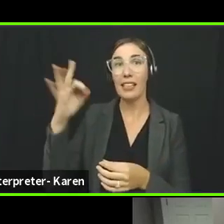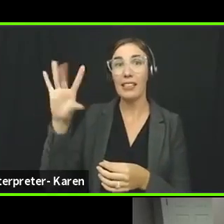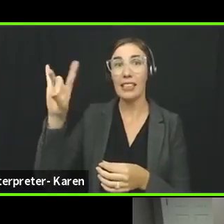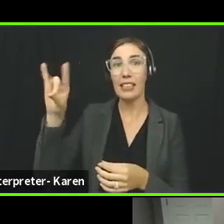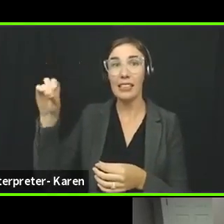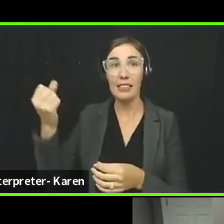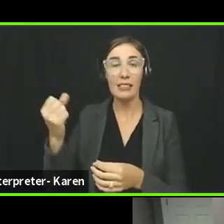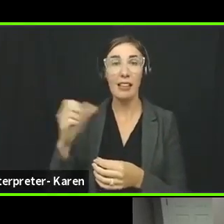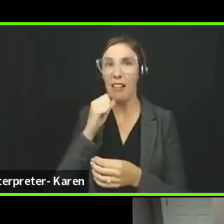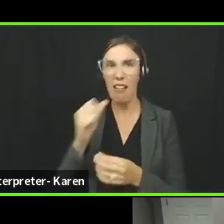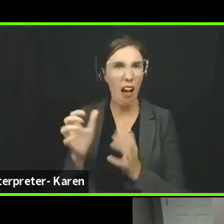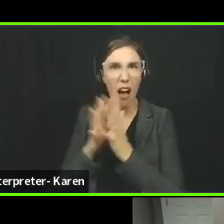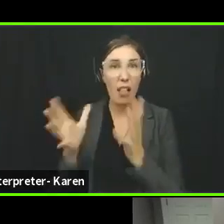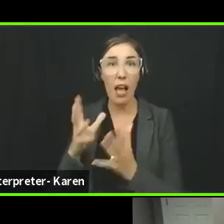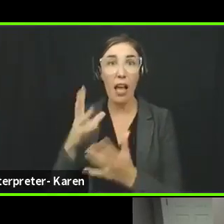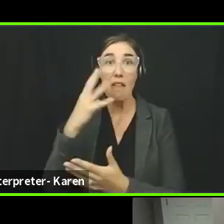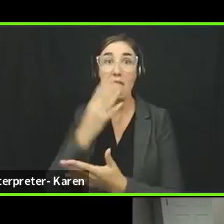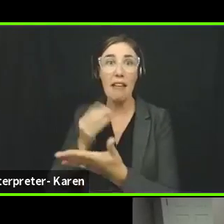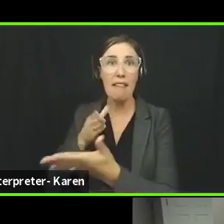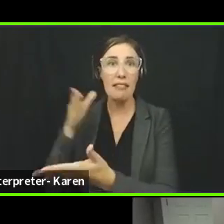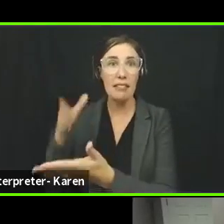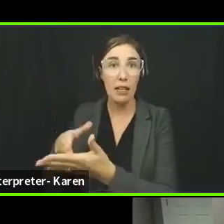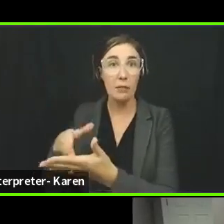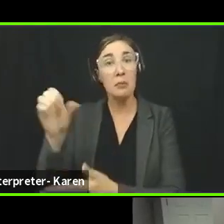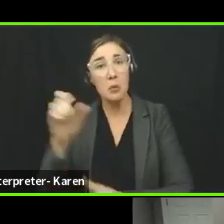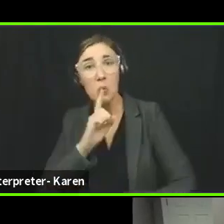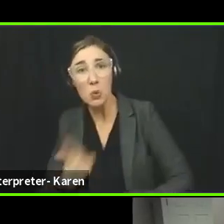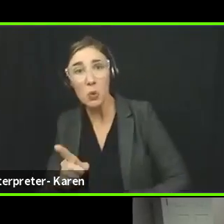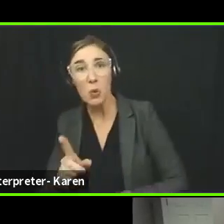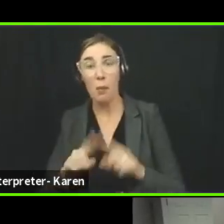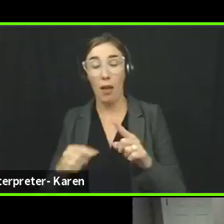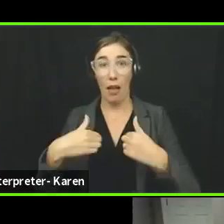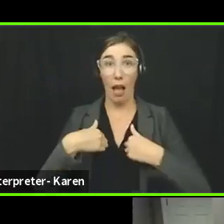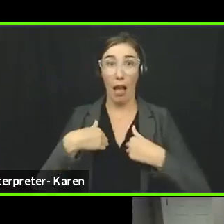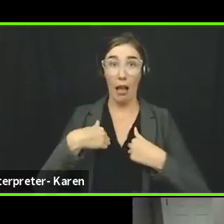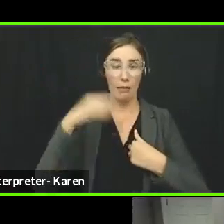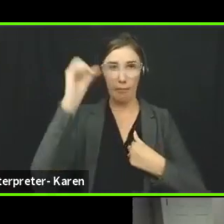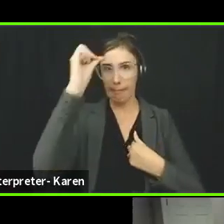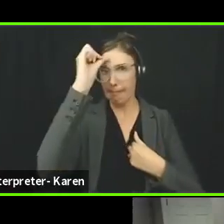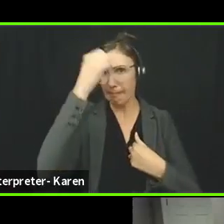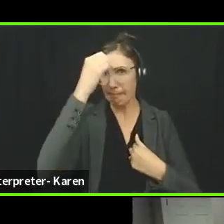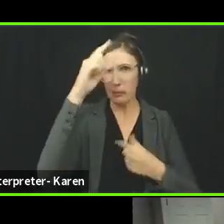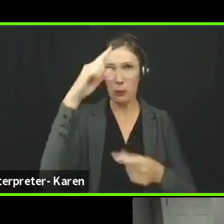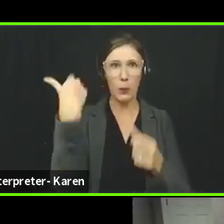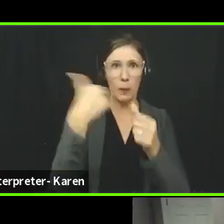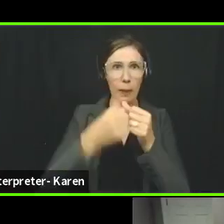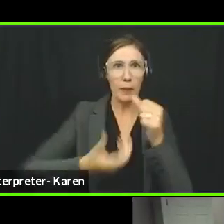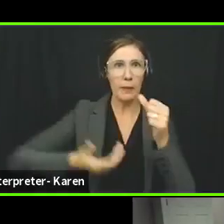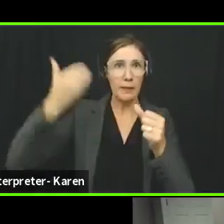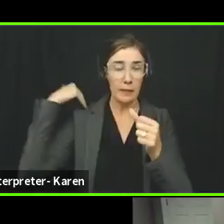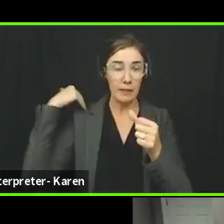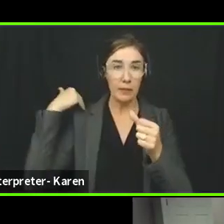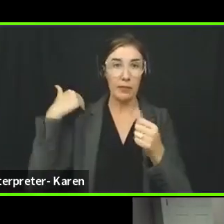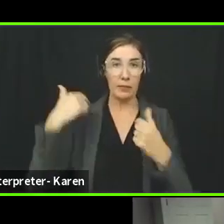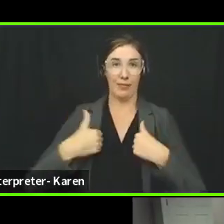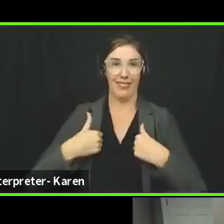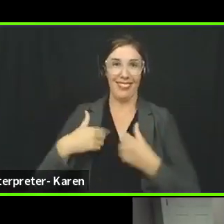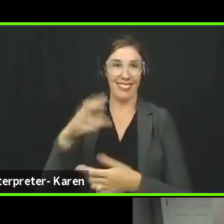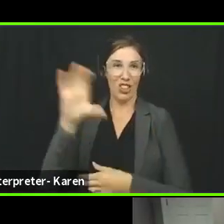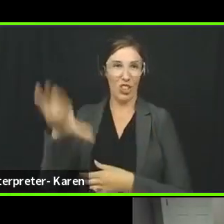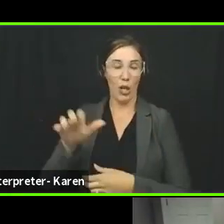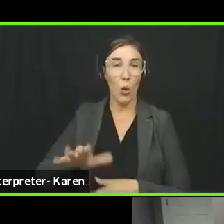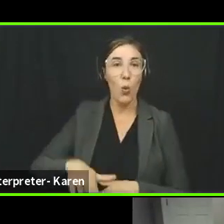as much anti-Semitism. And that's true. But I do have this very distinct memory. I went to a Jewish day school growing up in Chicago